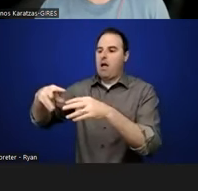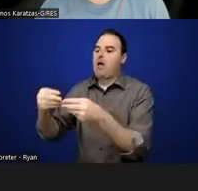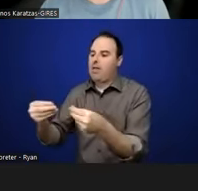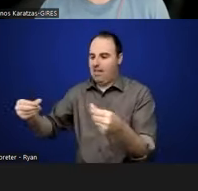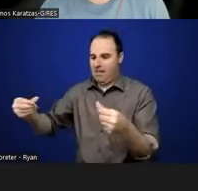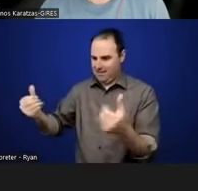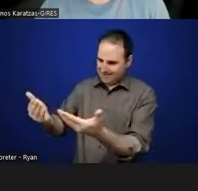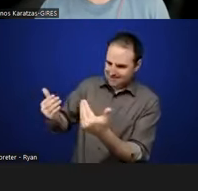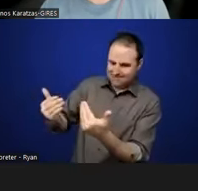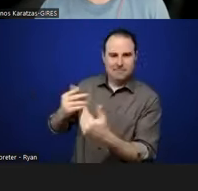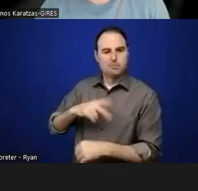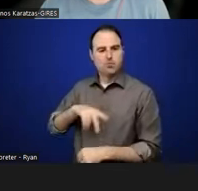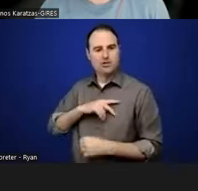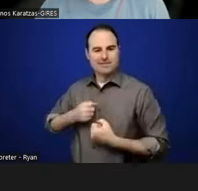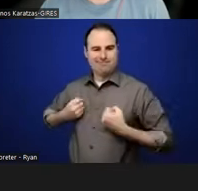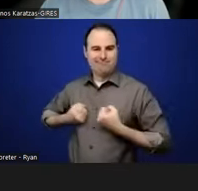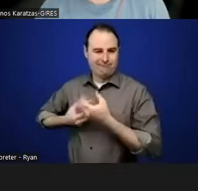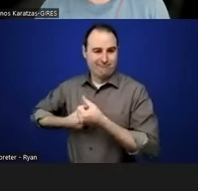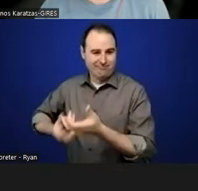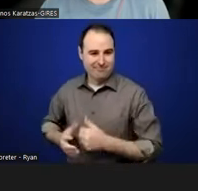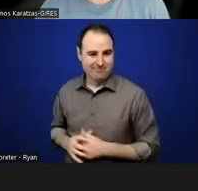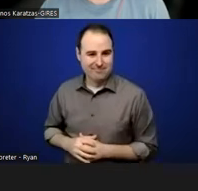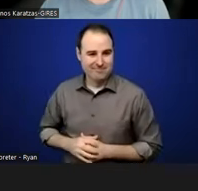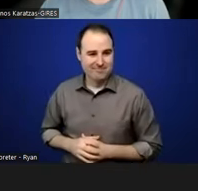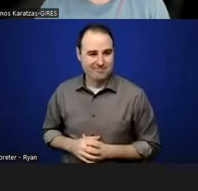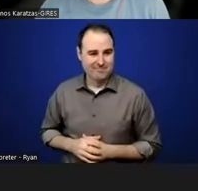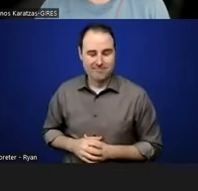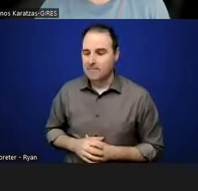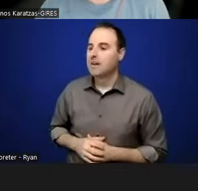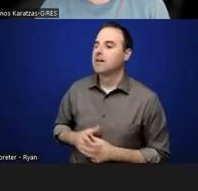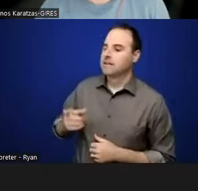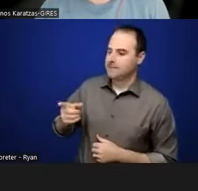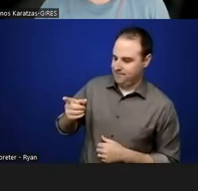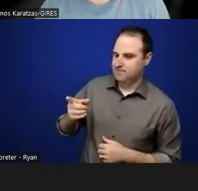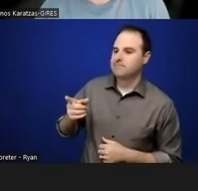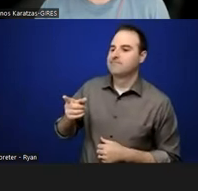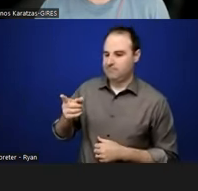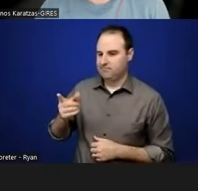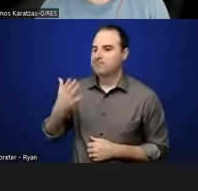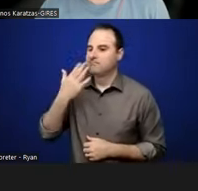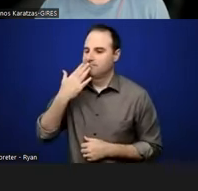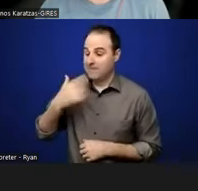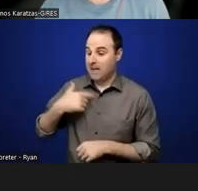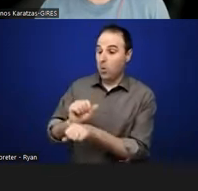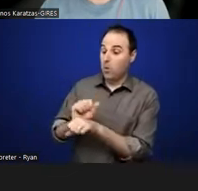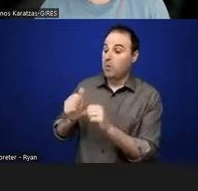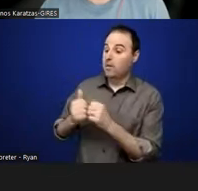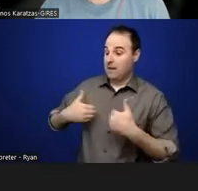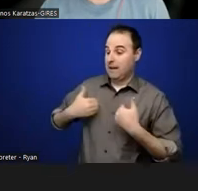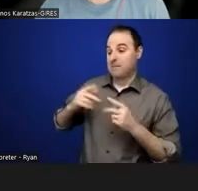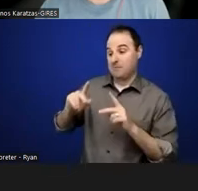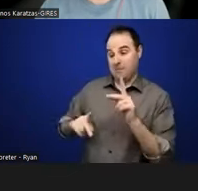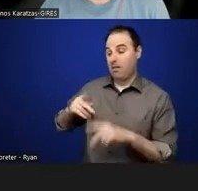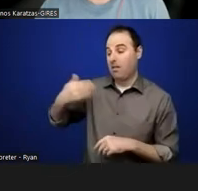I, I ended up working on a lot of projects with, with young people. There's this project that's about to launch here in San Antonio, where,